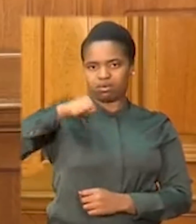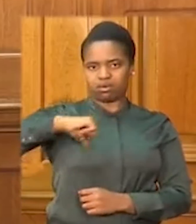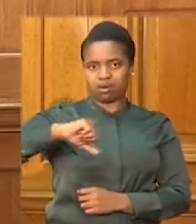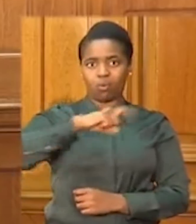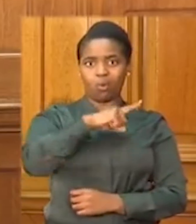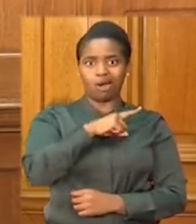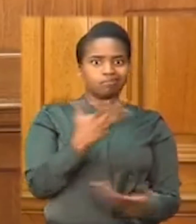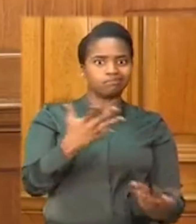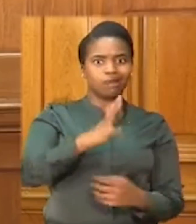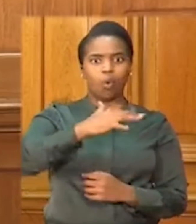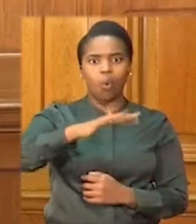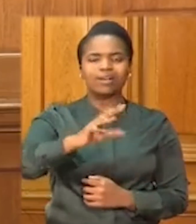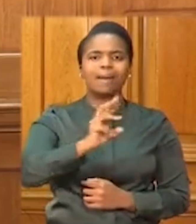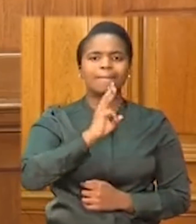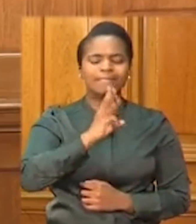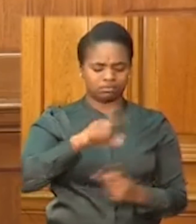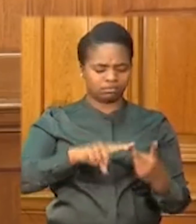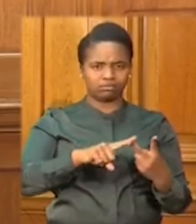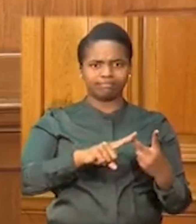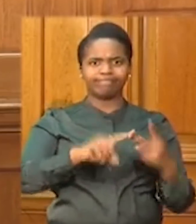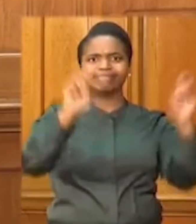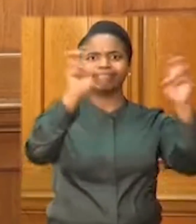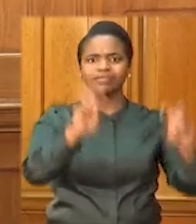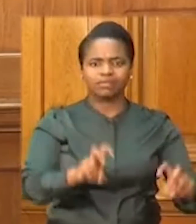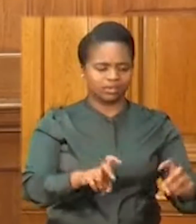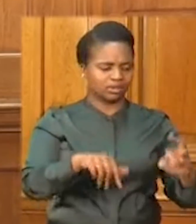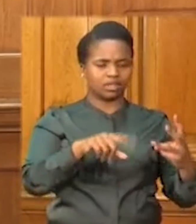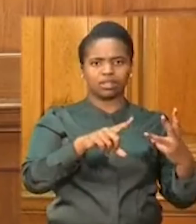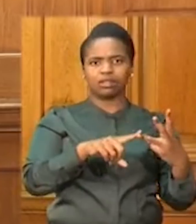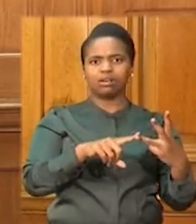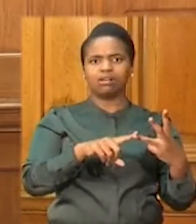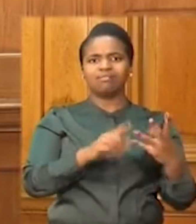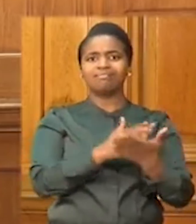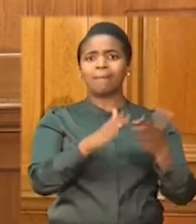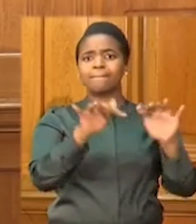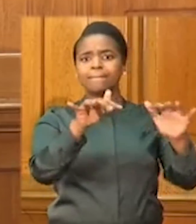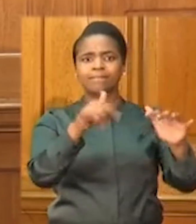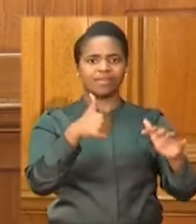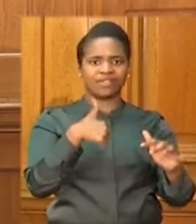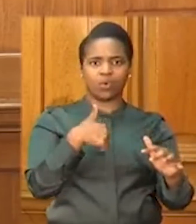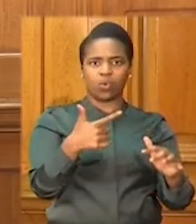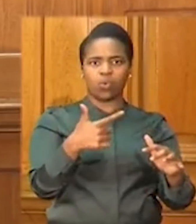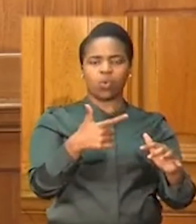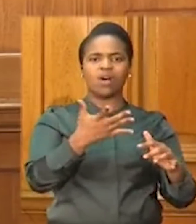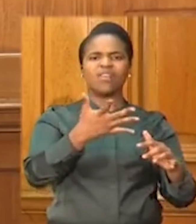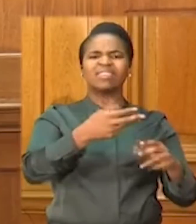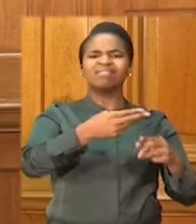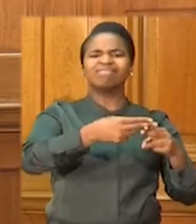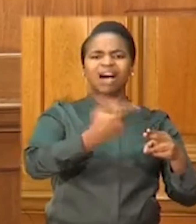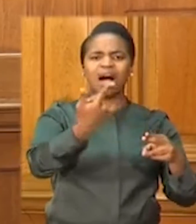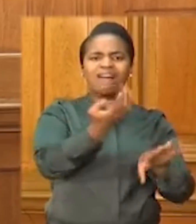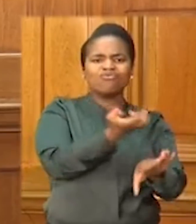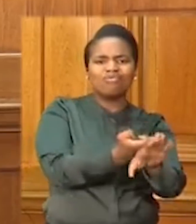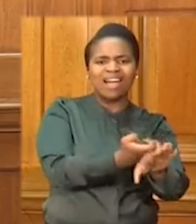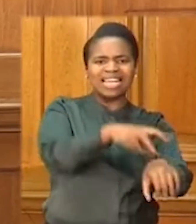of emergency water supply, increased sanitation for public transport support as well and other